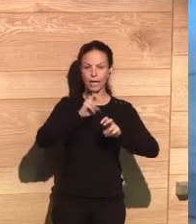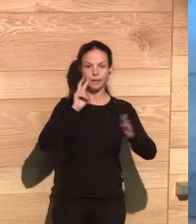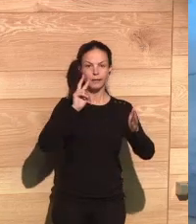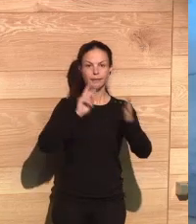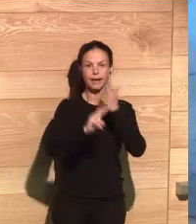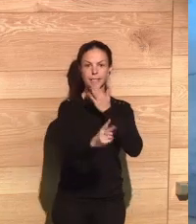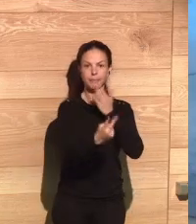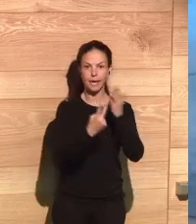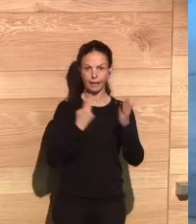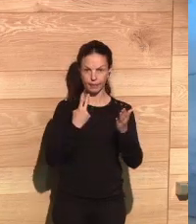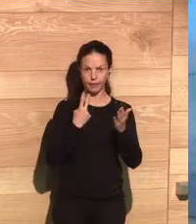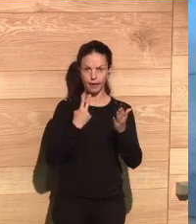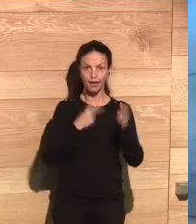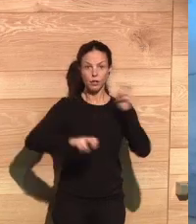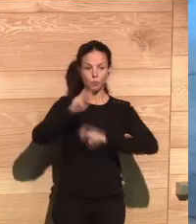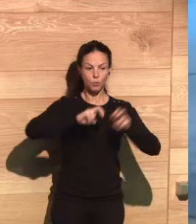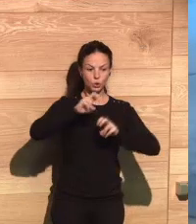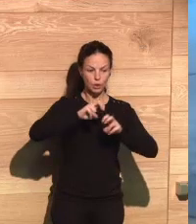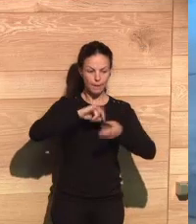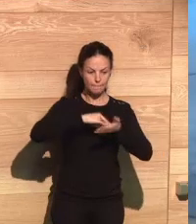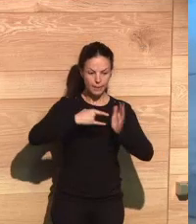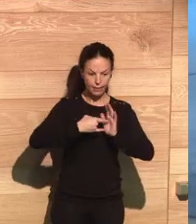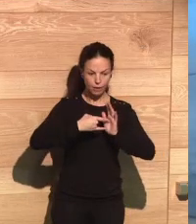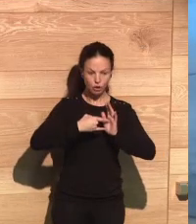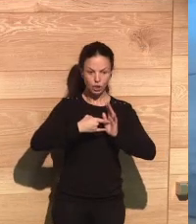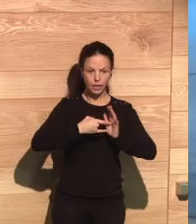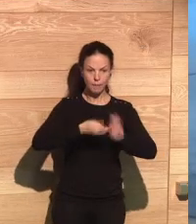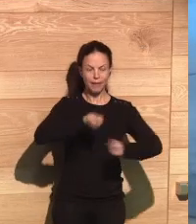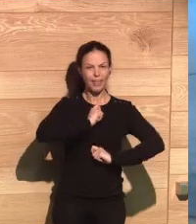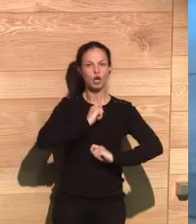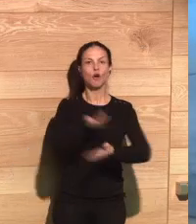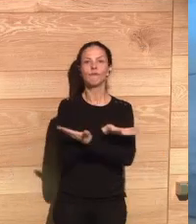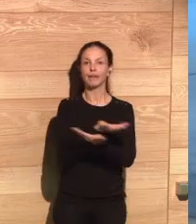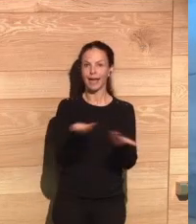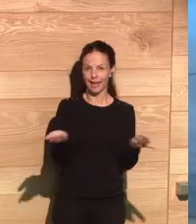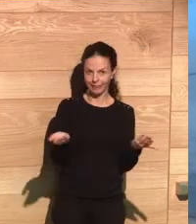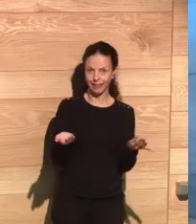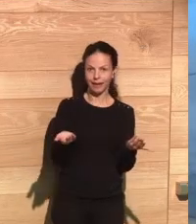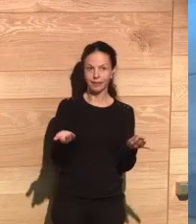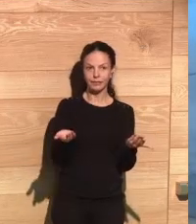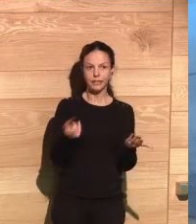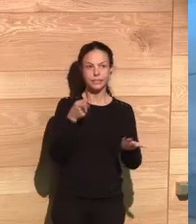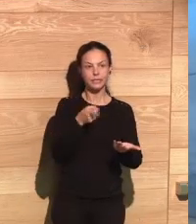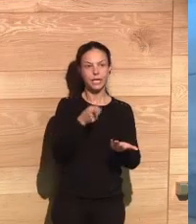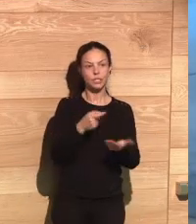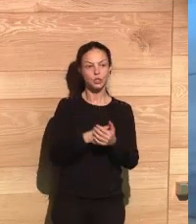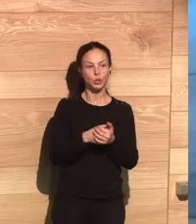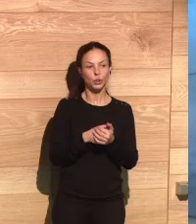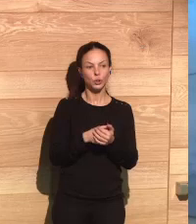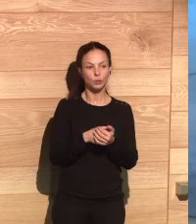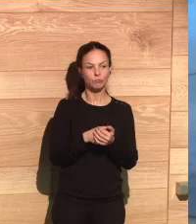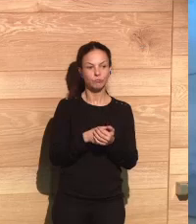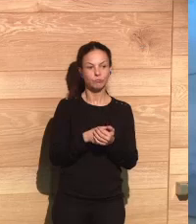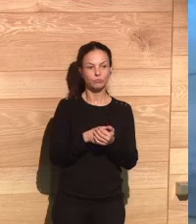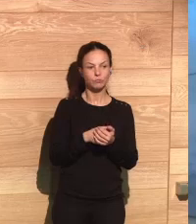to, let's say, target you with an advertisement, which is something that wouldn't align with your natural interests, but trying to align